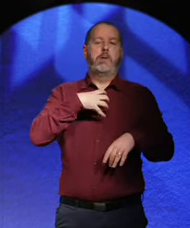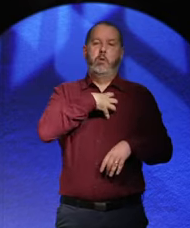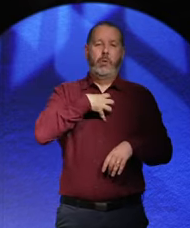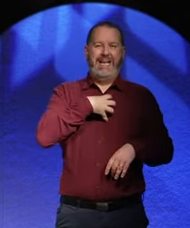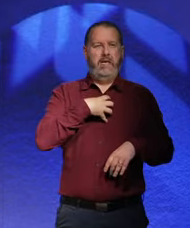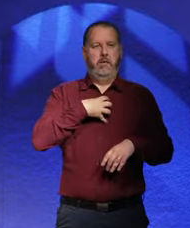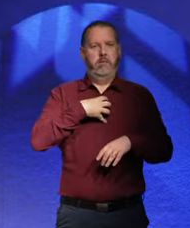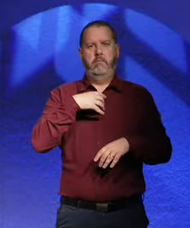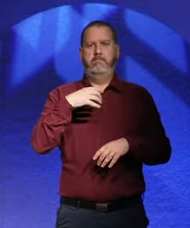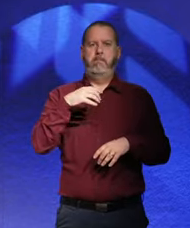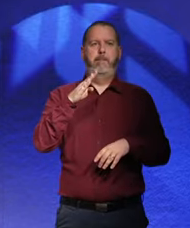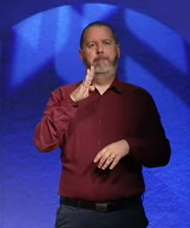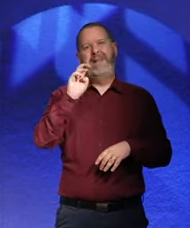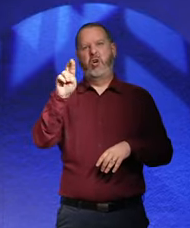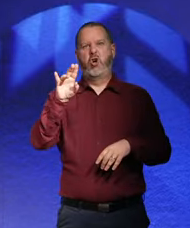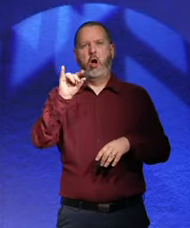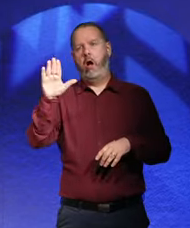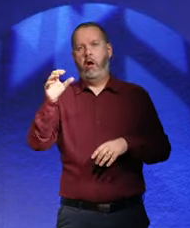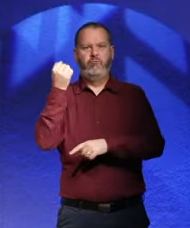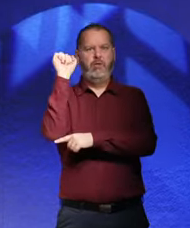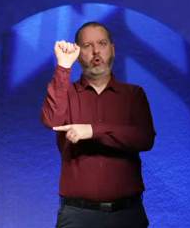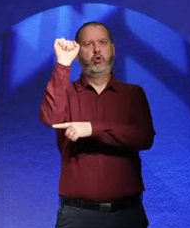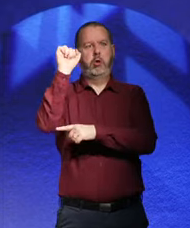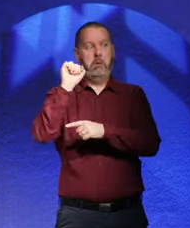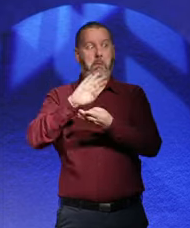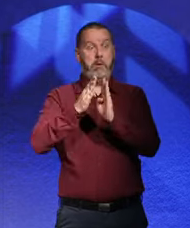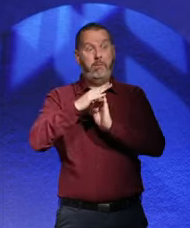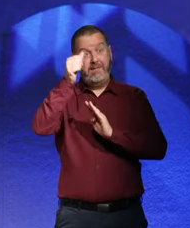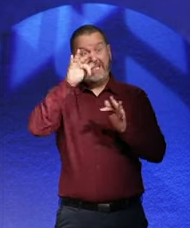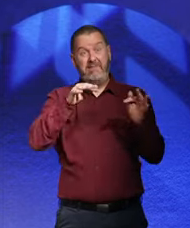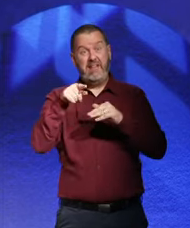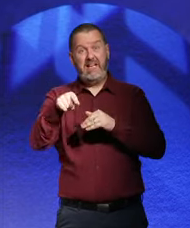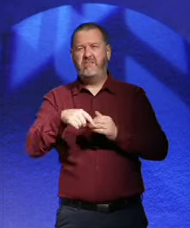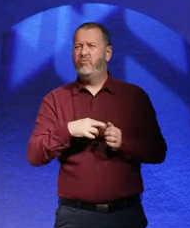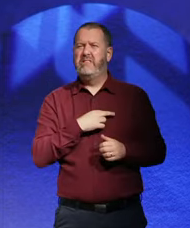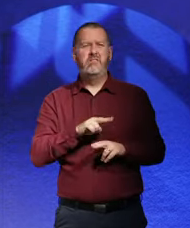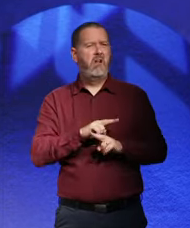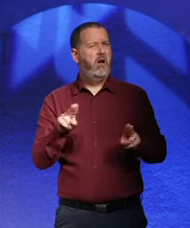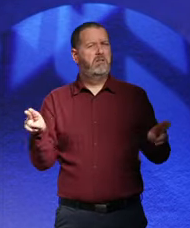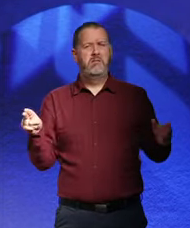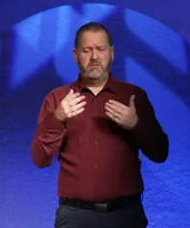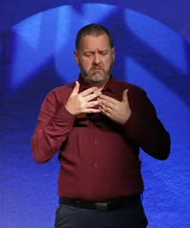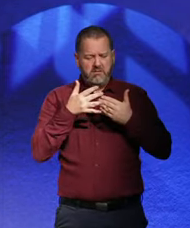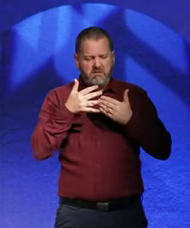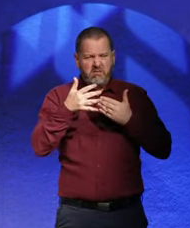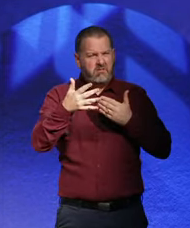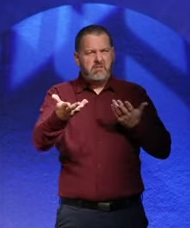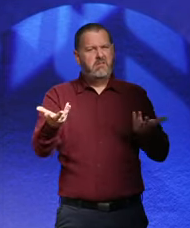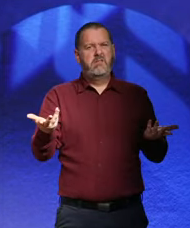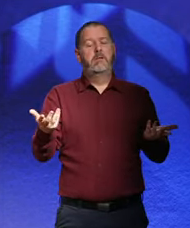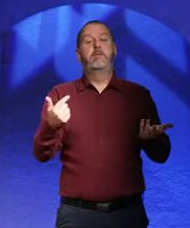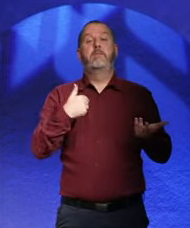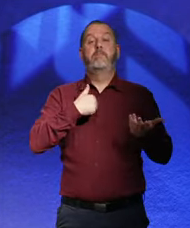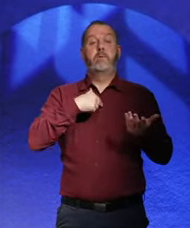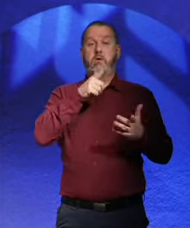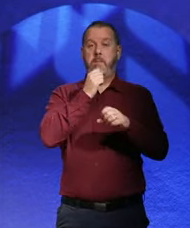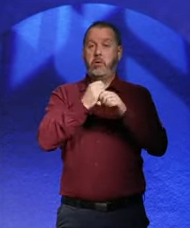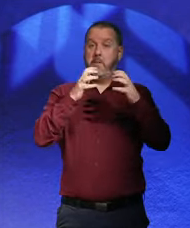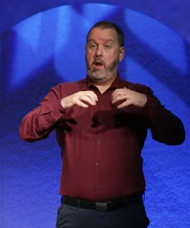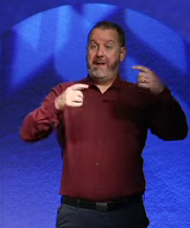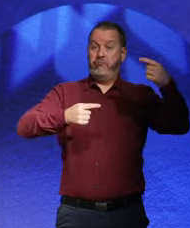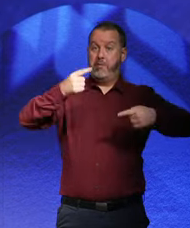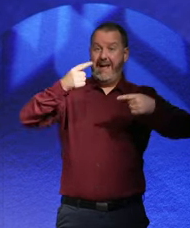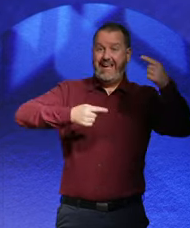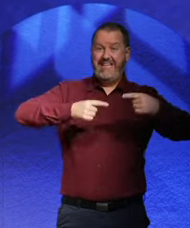It didn't. Nobody knew who he was. He doesn't feature... I feature the parliamentary debates. You can't